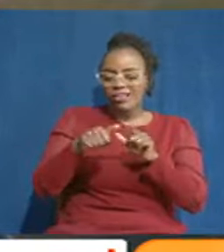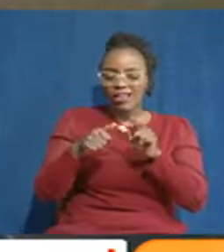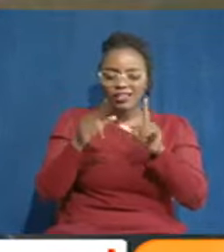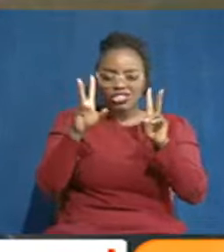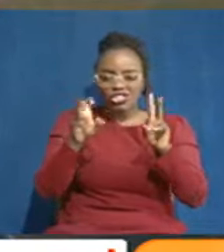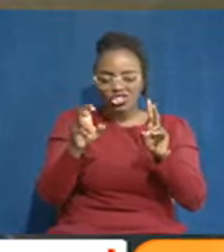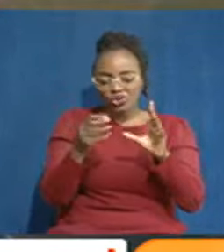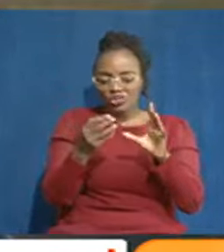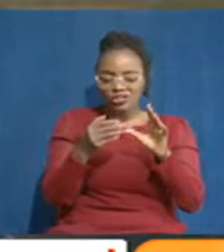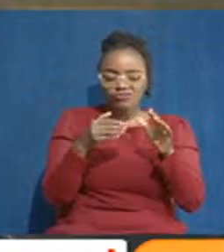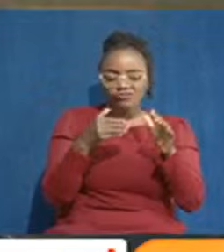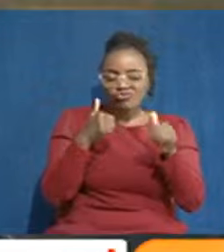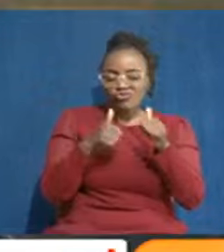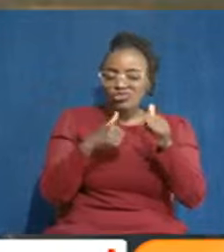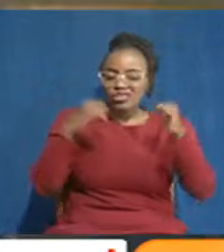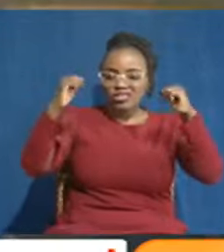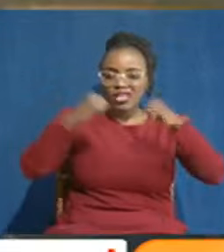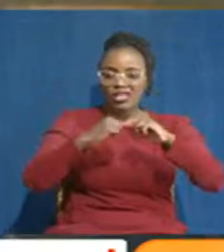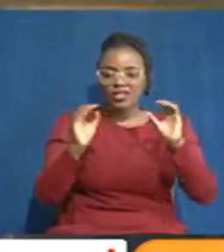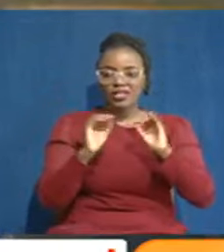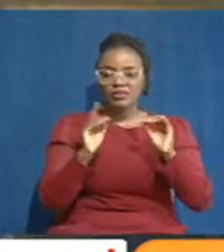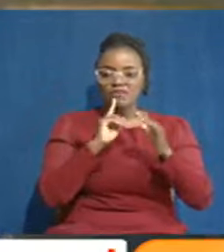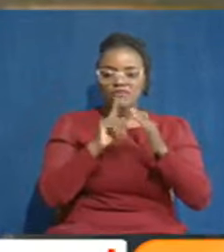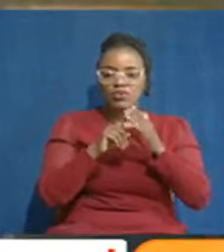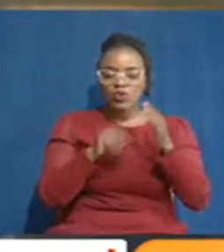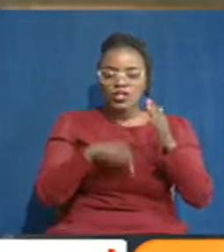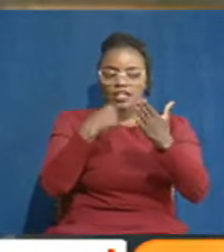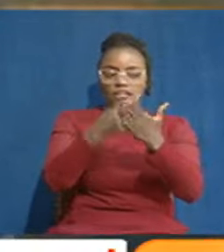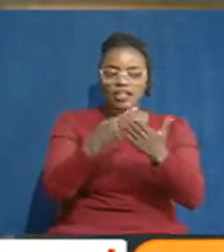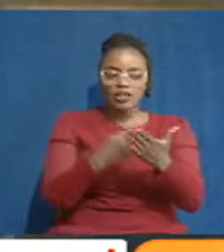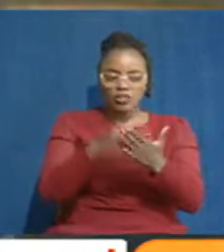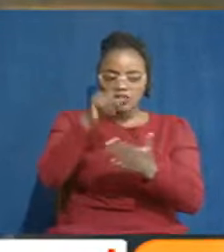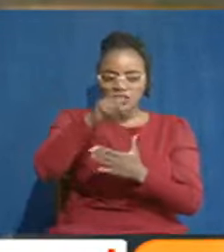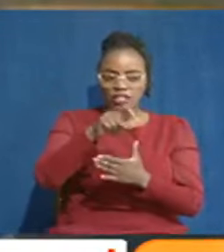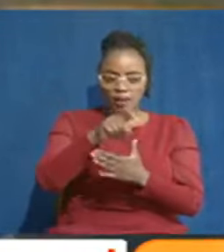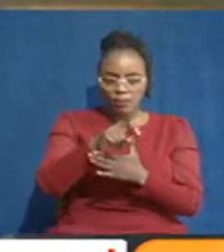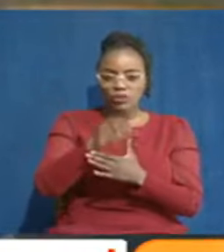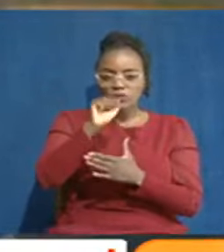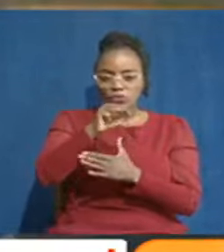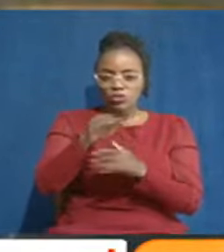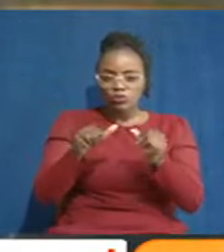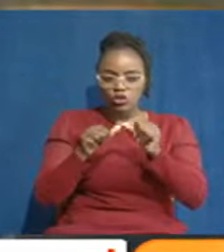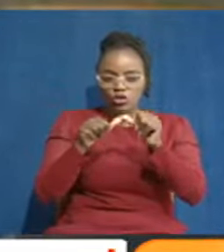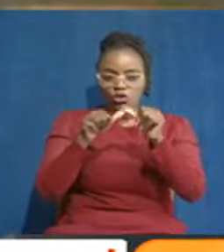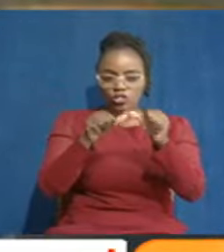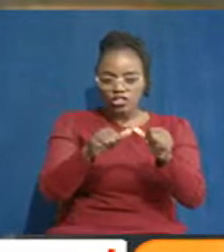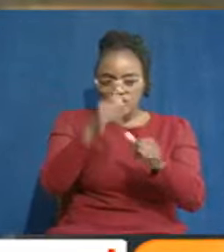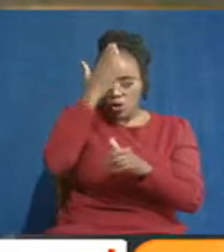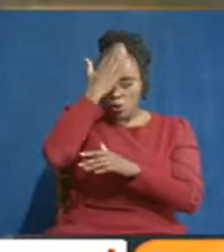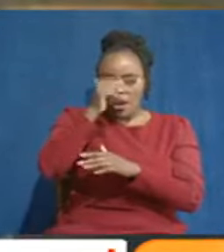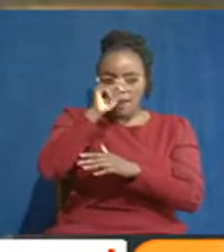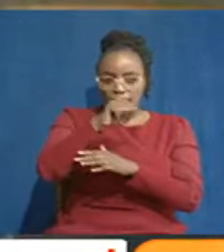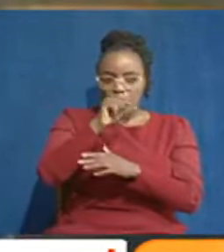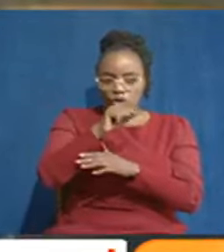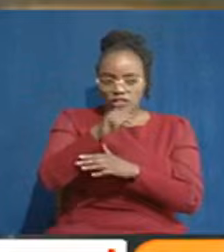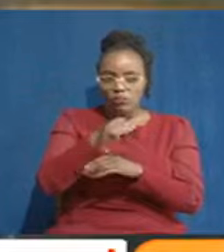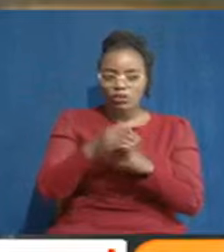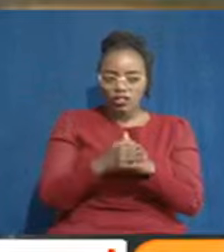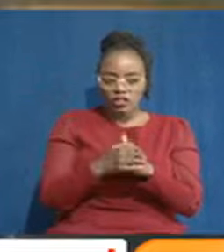And what you're saying is that the negotiations should be able to continue in order to be able to